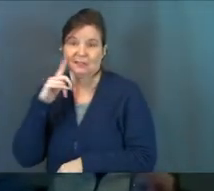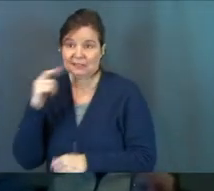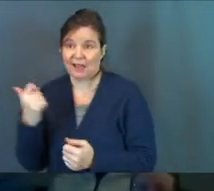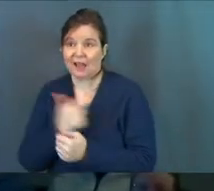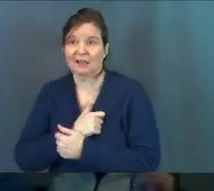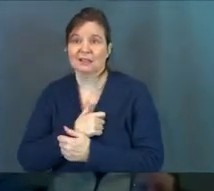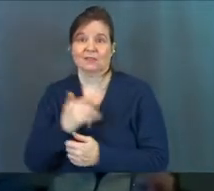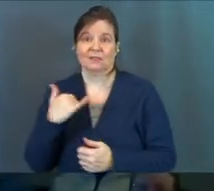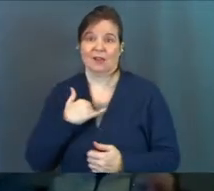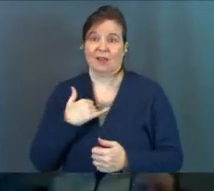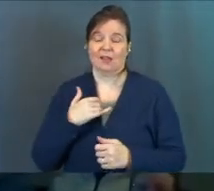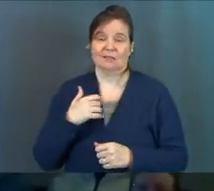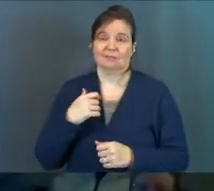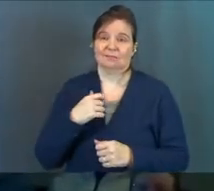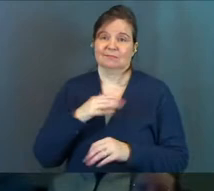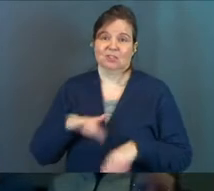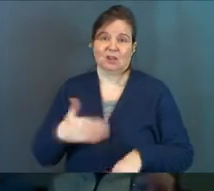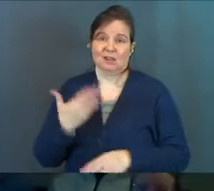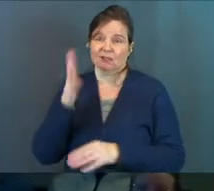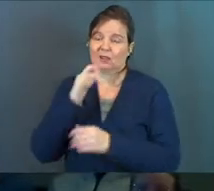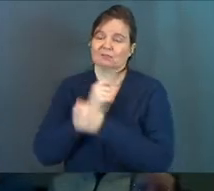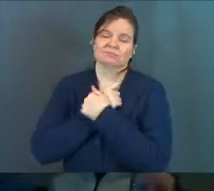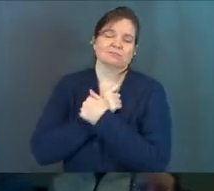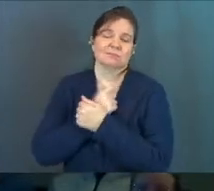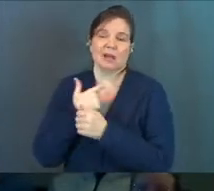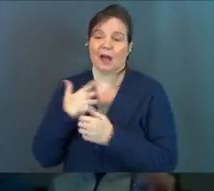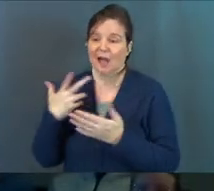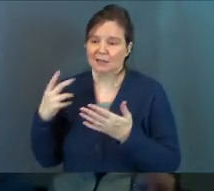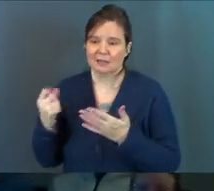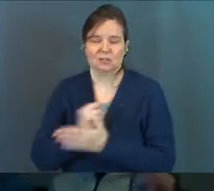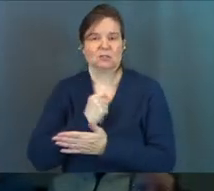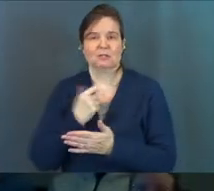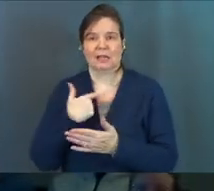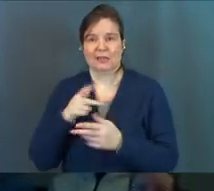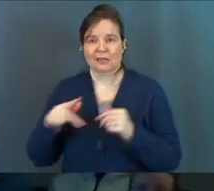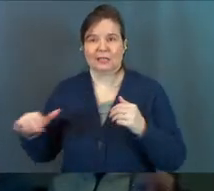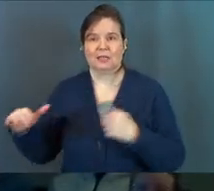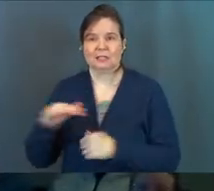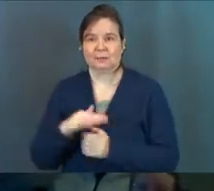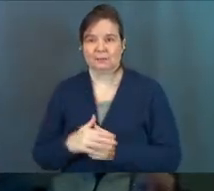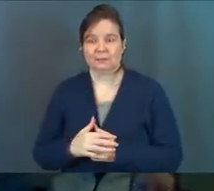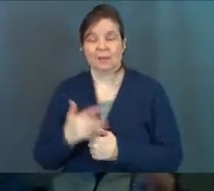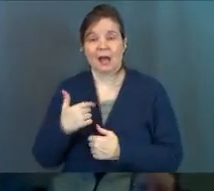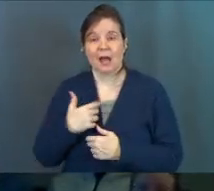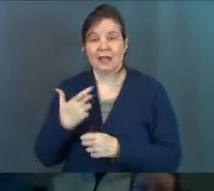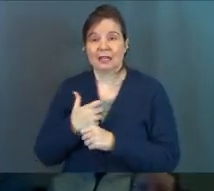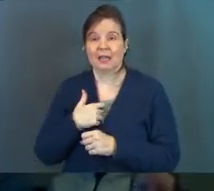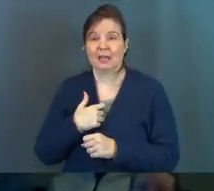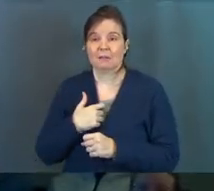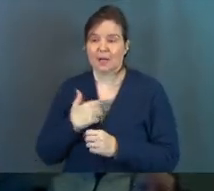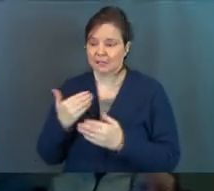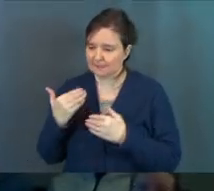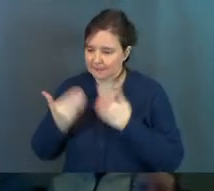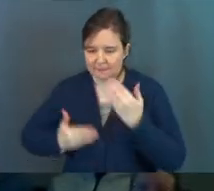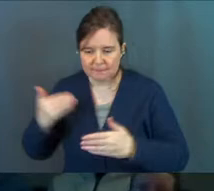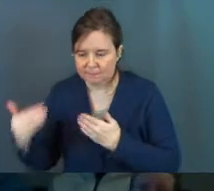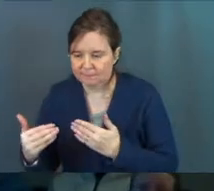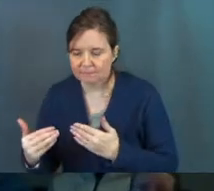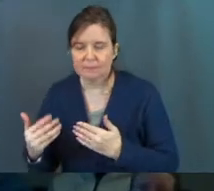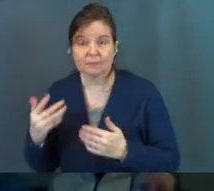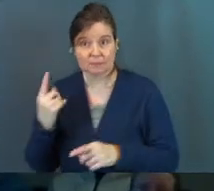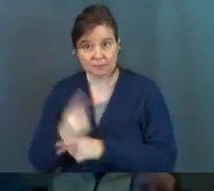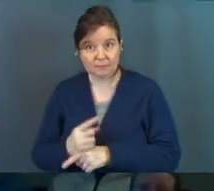live like a reckless child of God. I take chances in the kingdom. I get my neck out there,